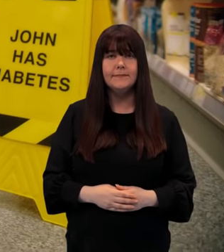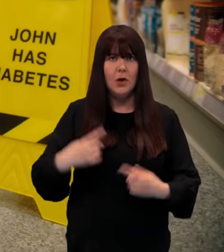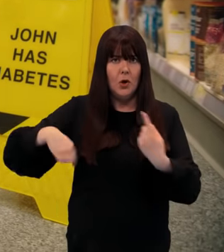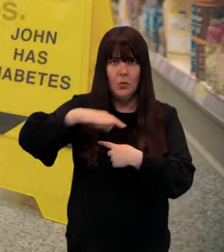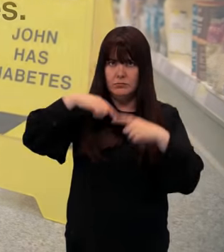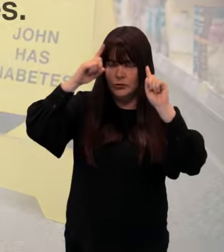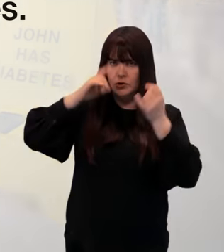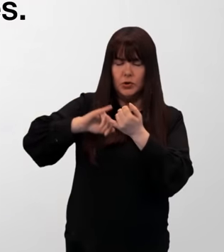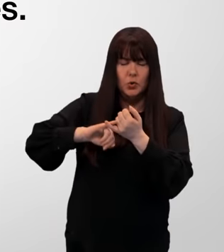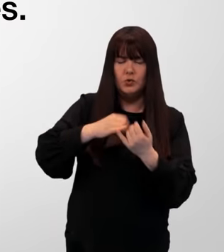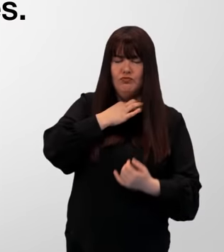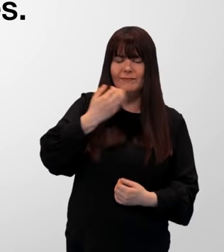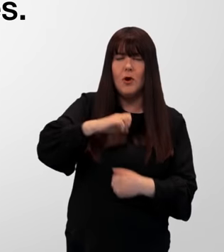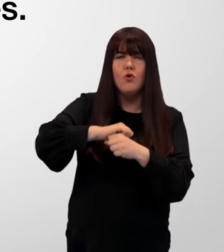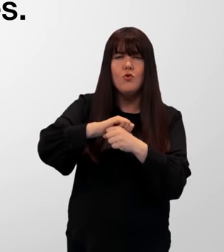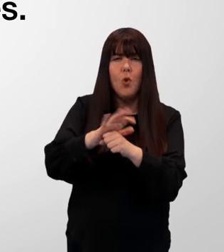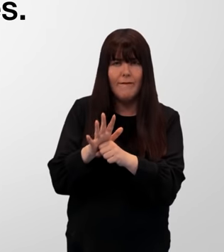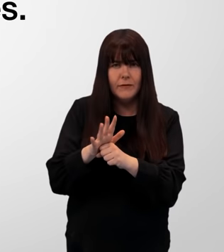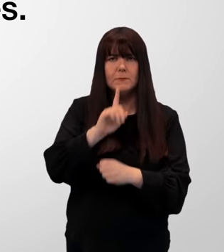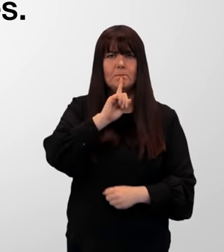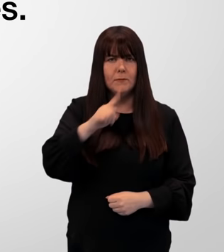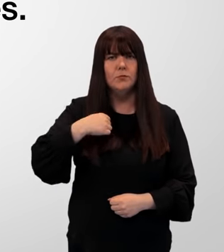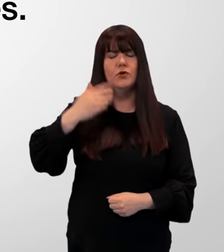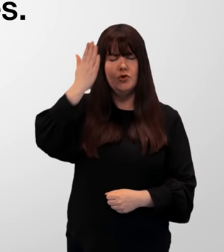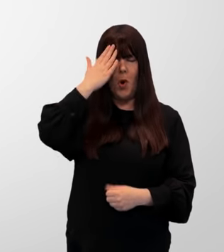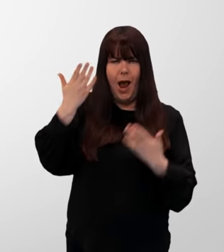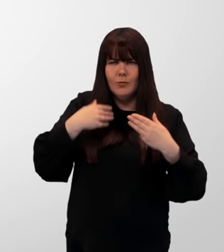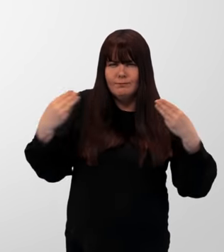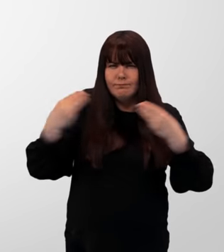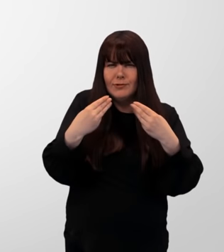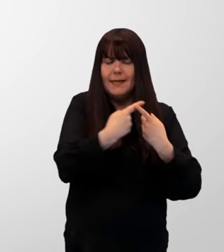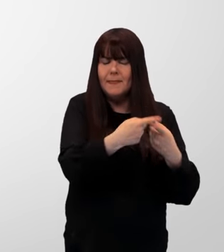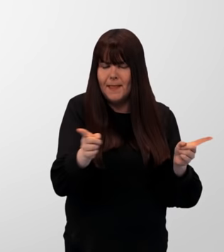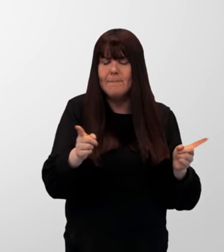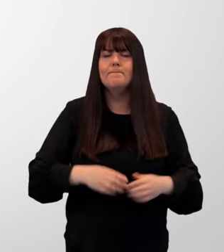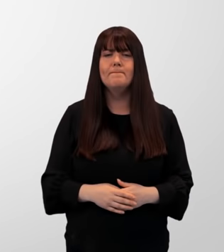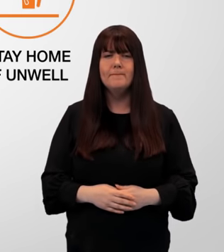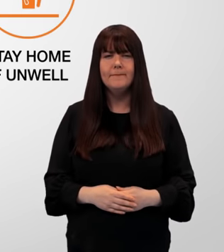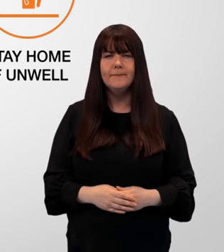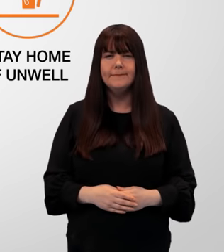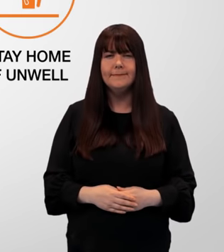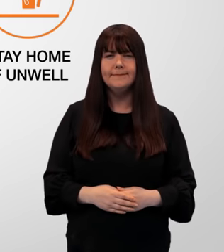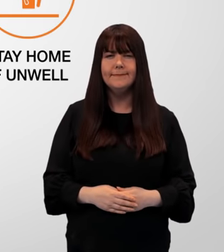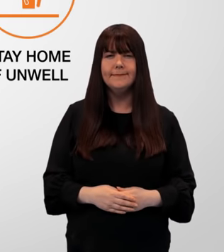We don't always know who's at risk from COVID-19 and other viruses But we do know how to protect them